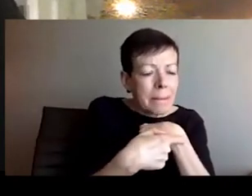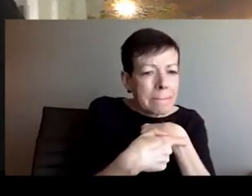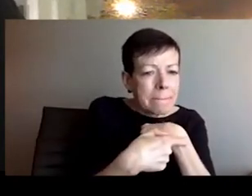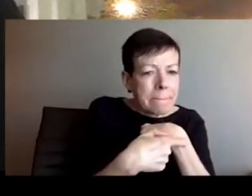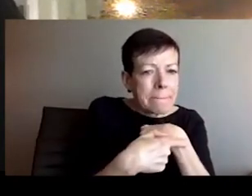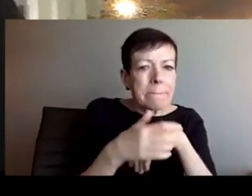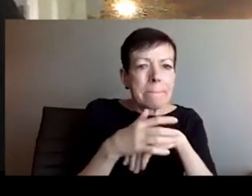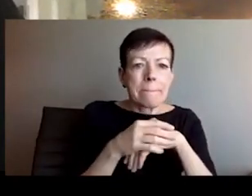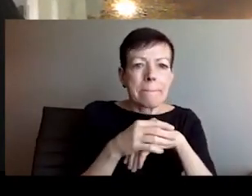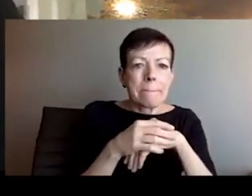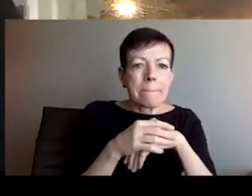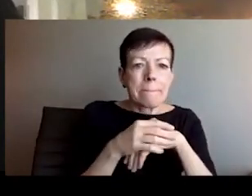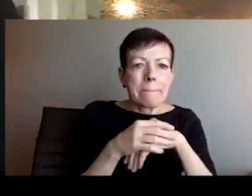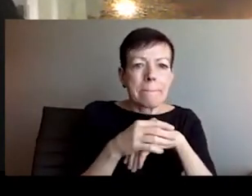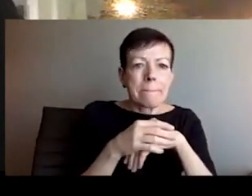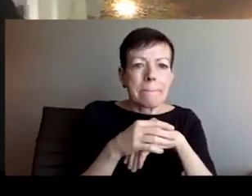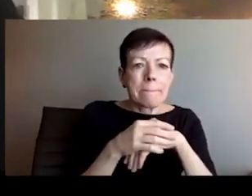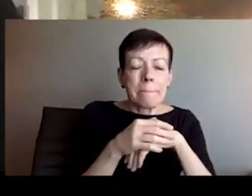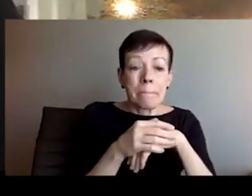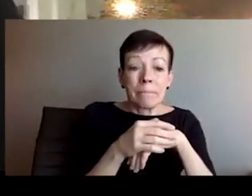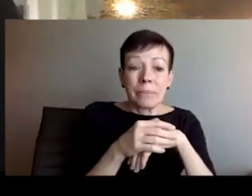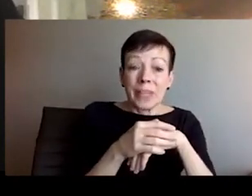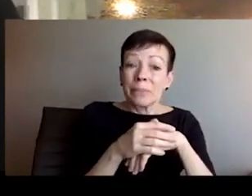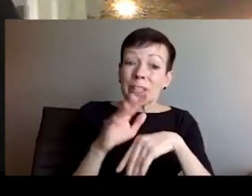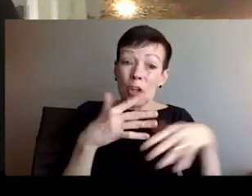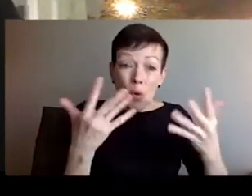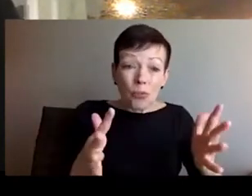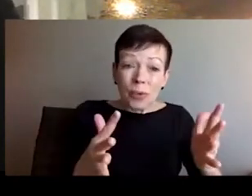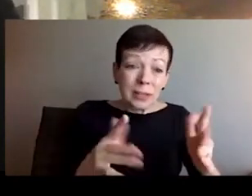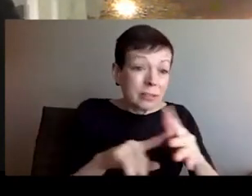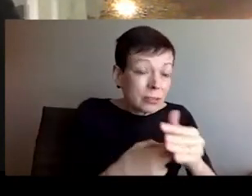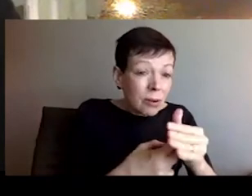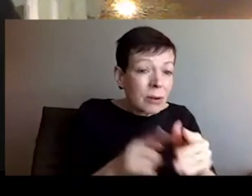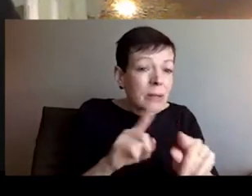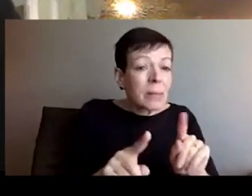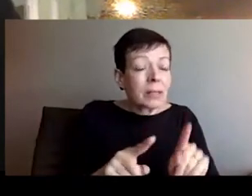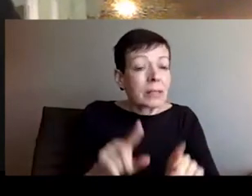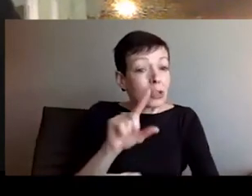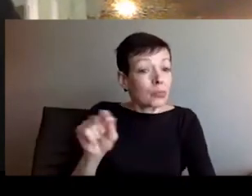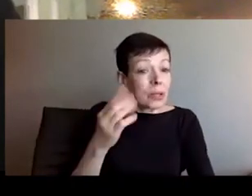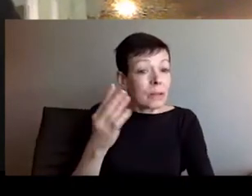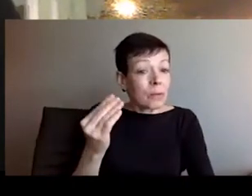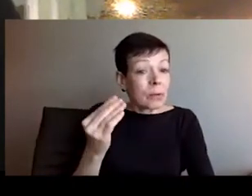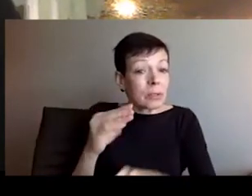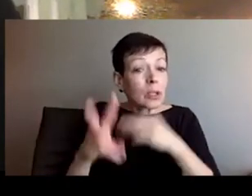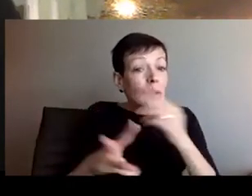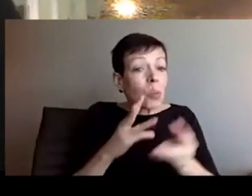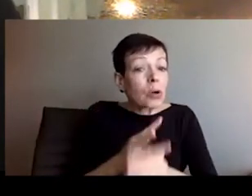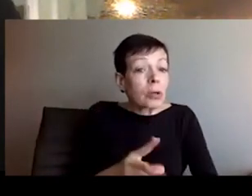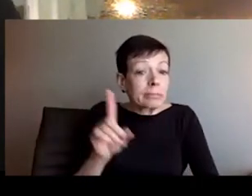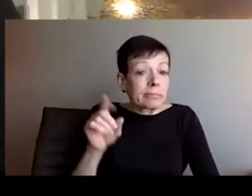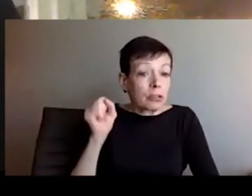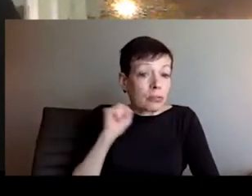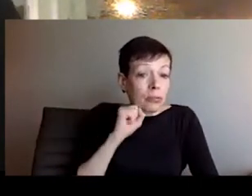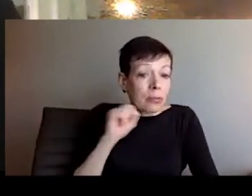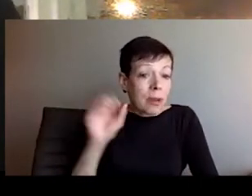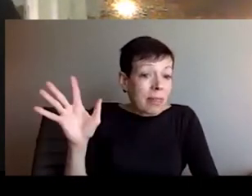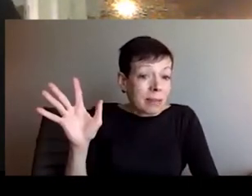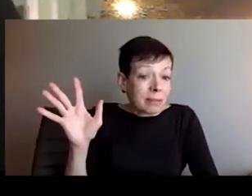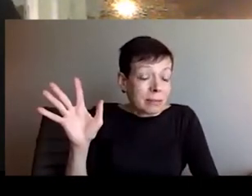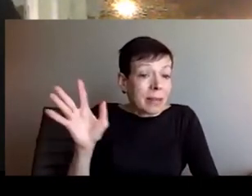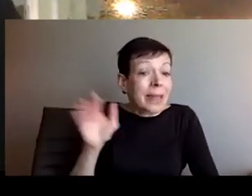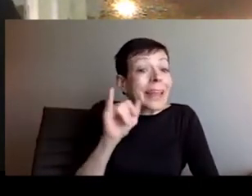support, which is also means economical sanctions against Russia, which from my